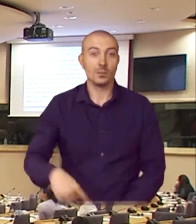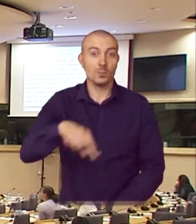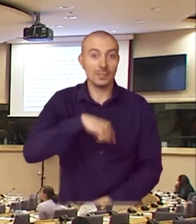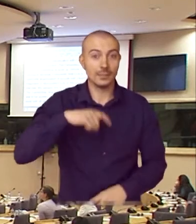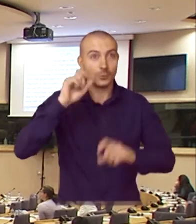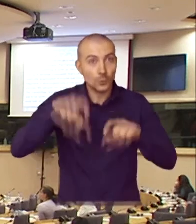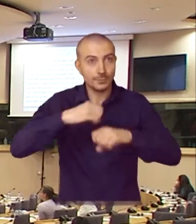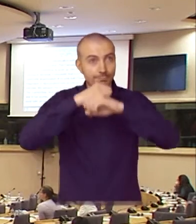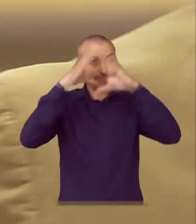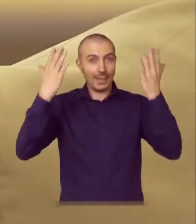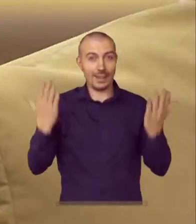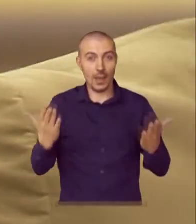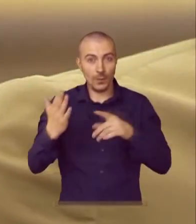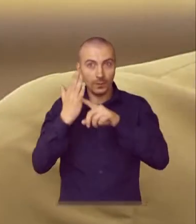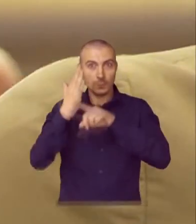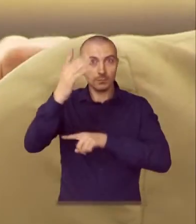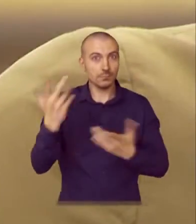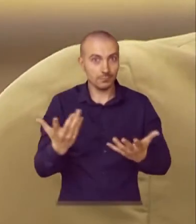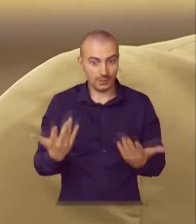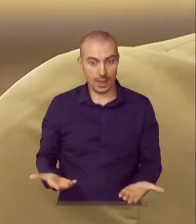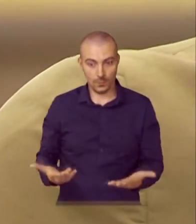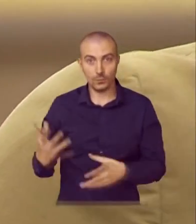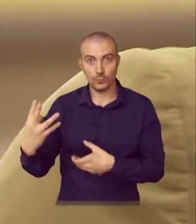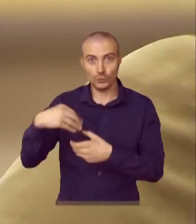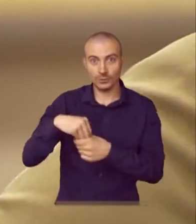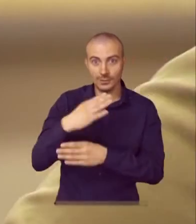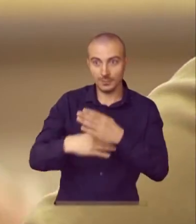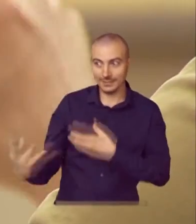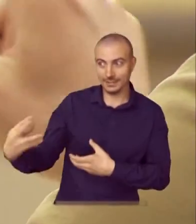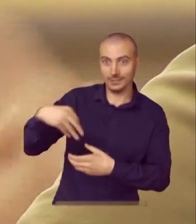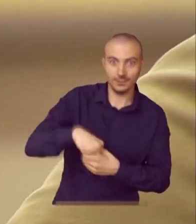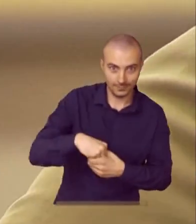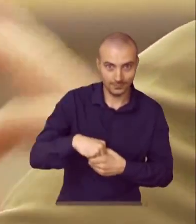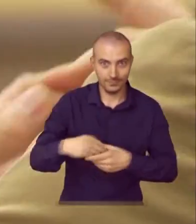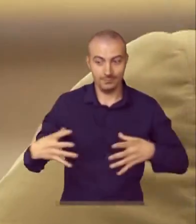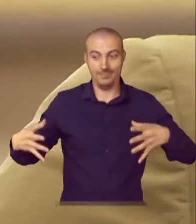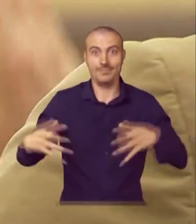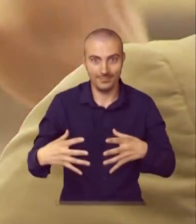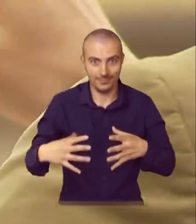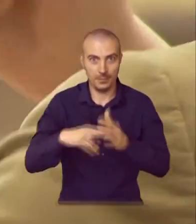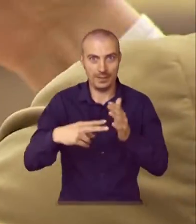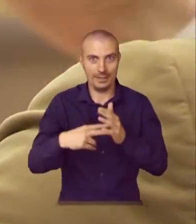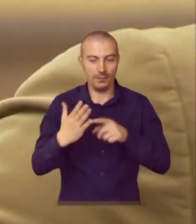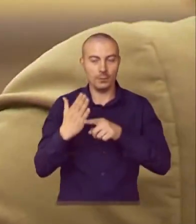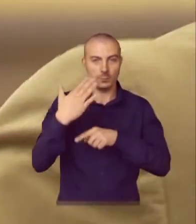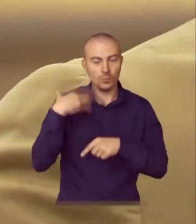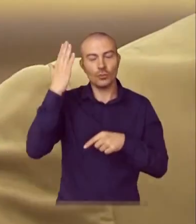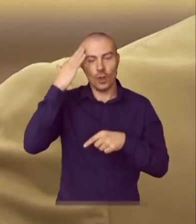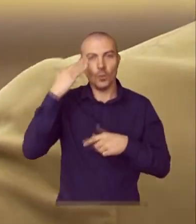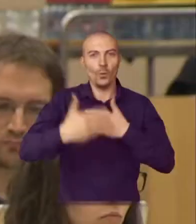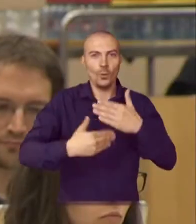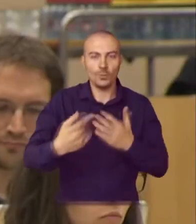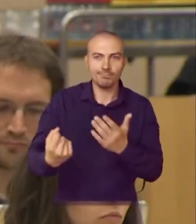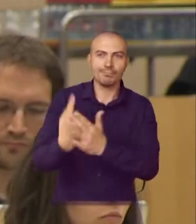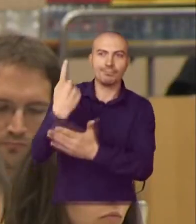This is why we really should begin to think about the inclusion of persons with disabilities now, so that we are not surprised by technological